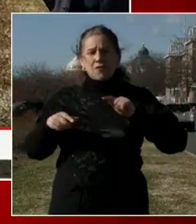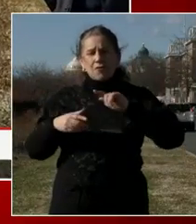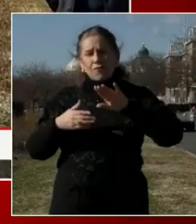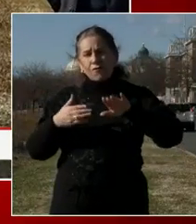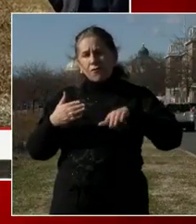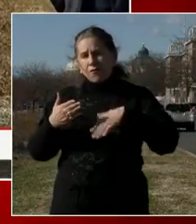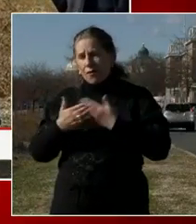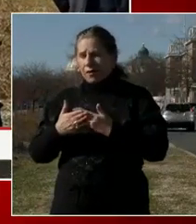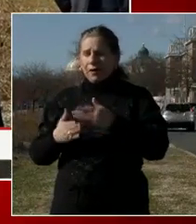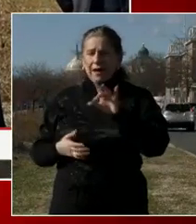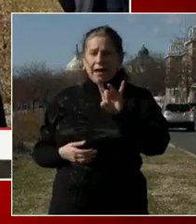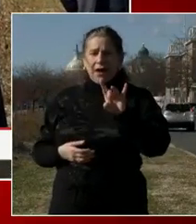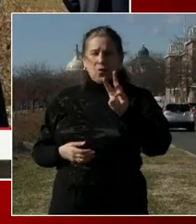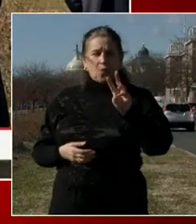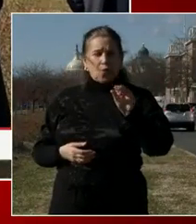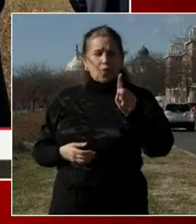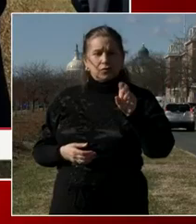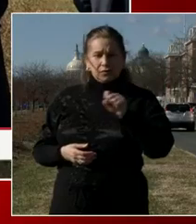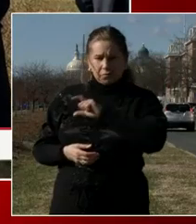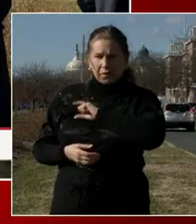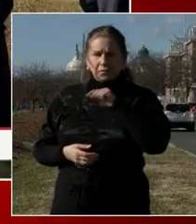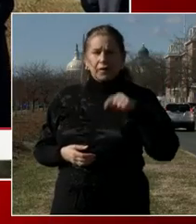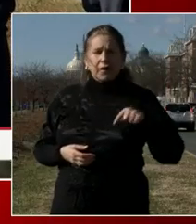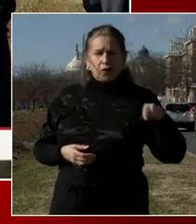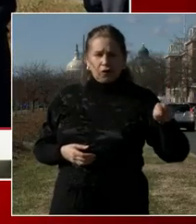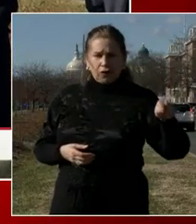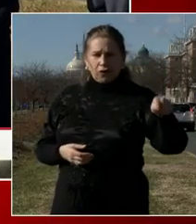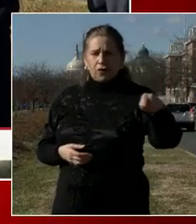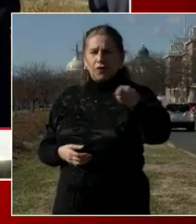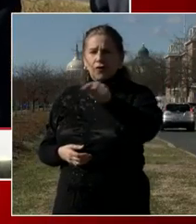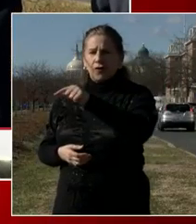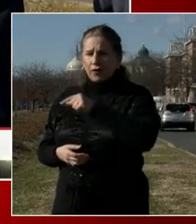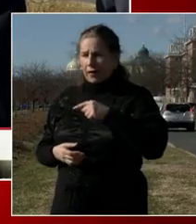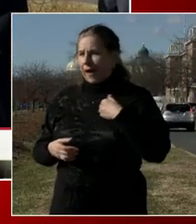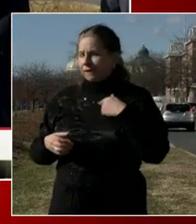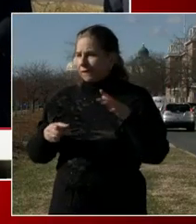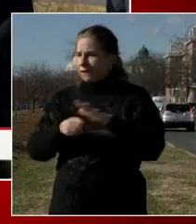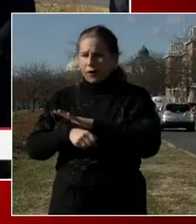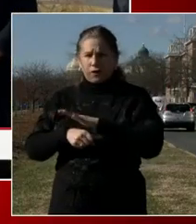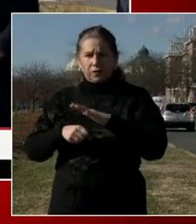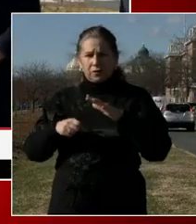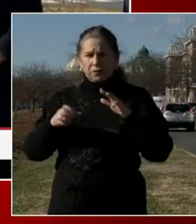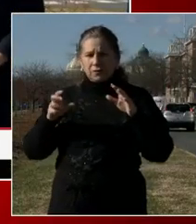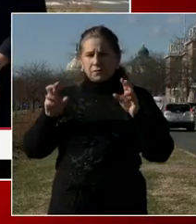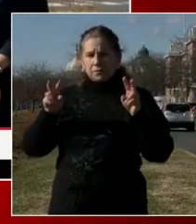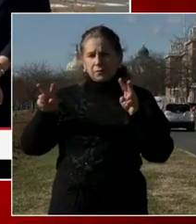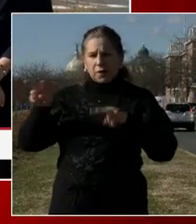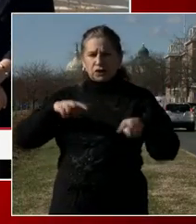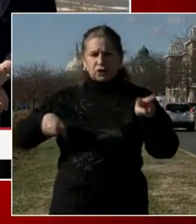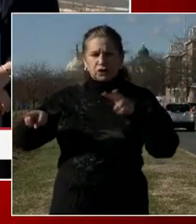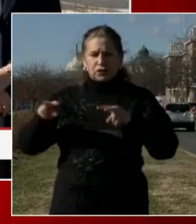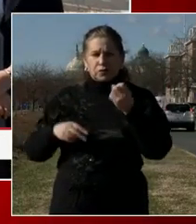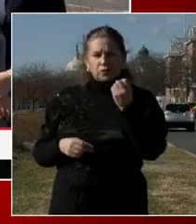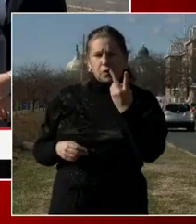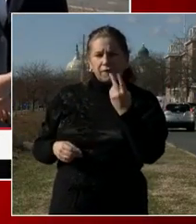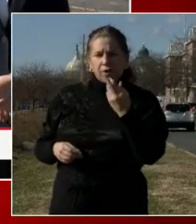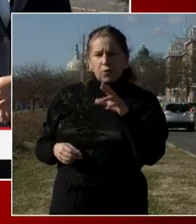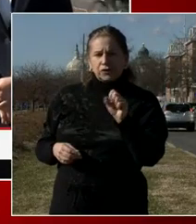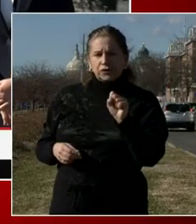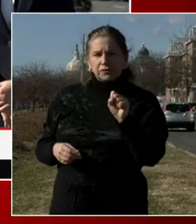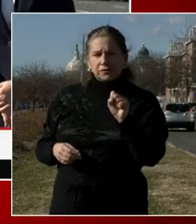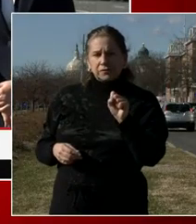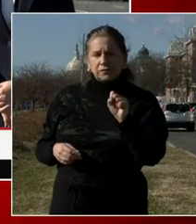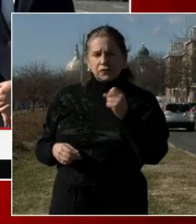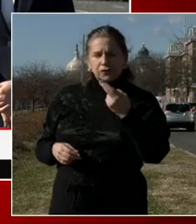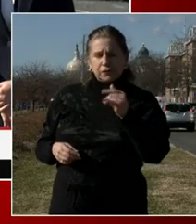a contingency plan for that. We're fully staffed. Members are working 12 hour shifts and we have sufficient resources to cover what